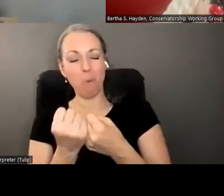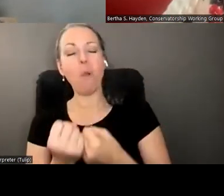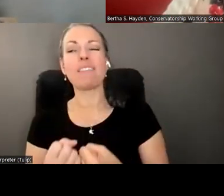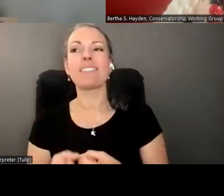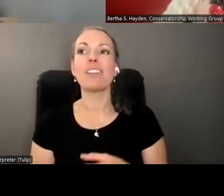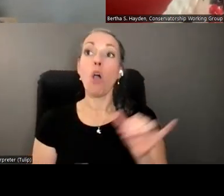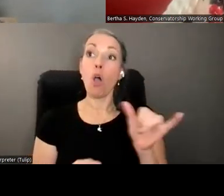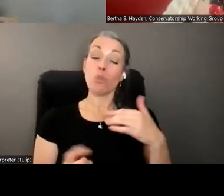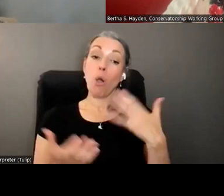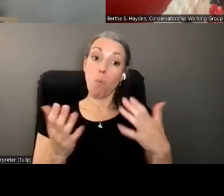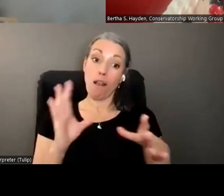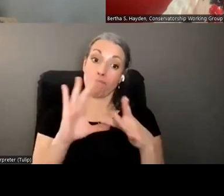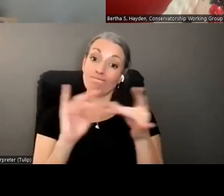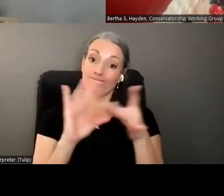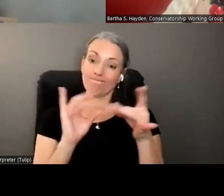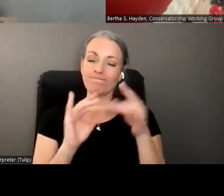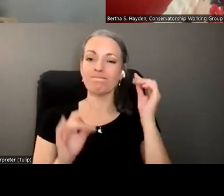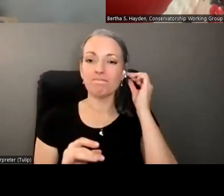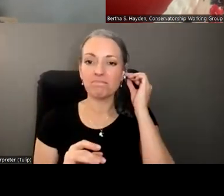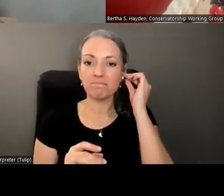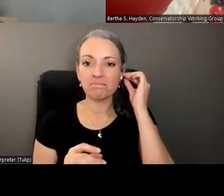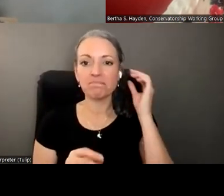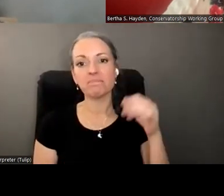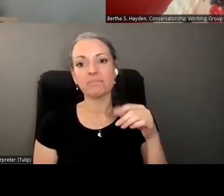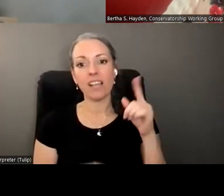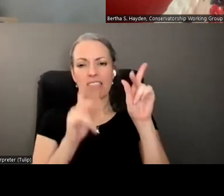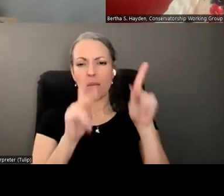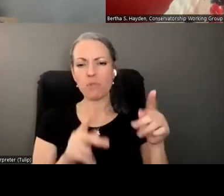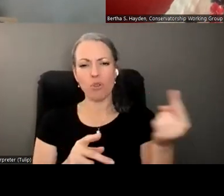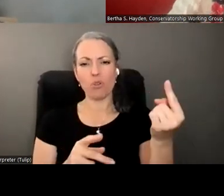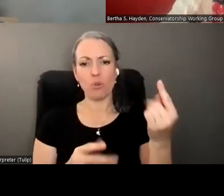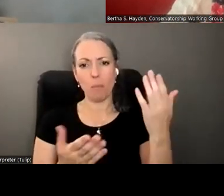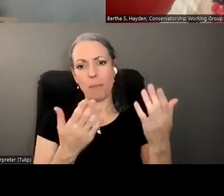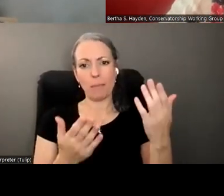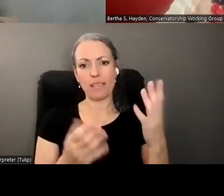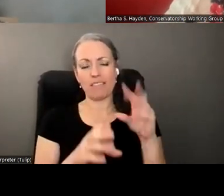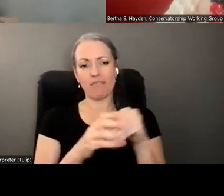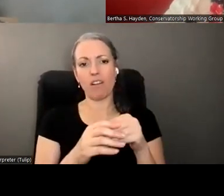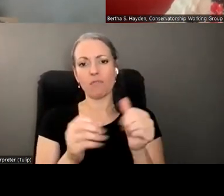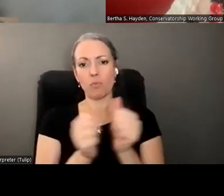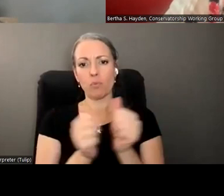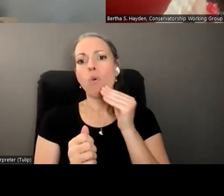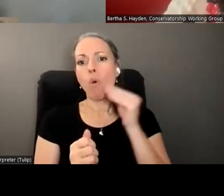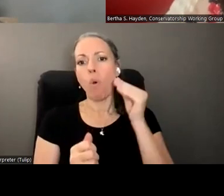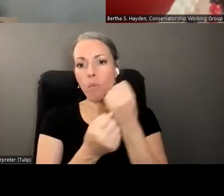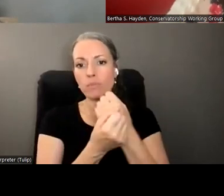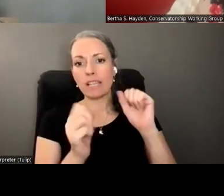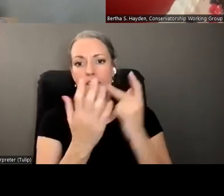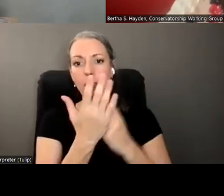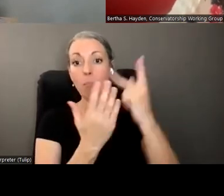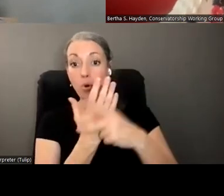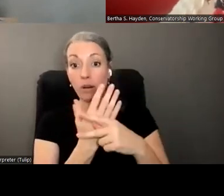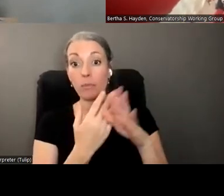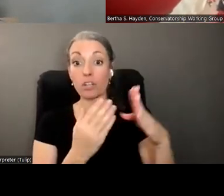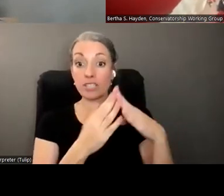like to mention and you know Jim can jump in on this this person also might be a candidate for the home safe program because they are potentially losing their